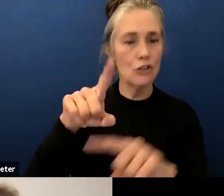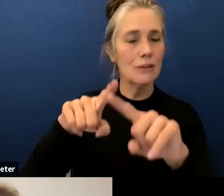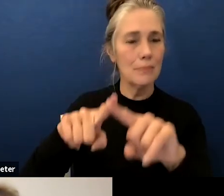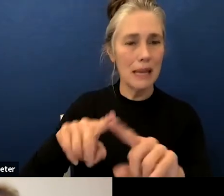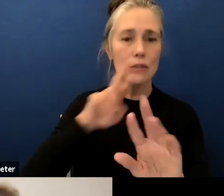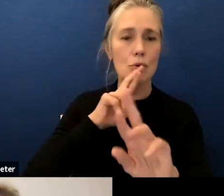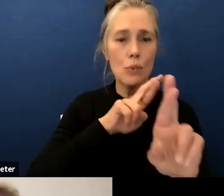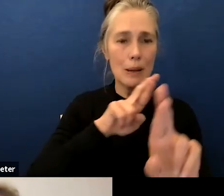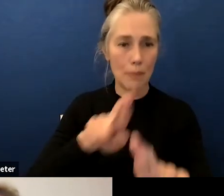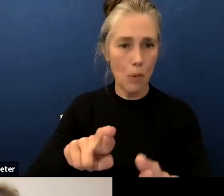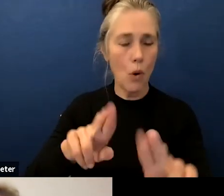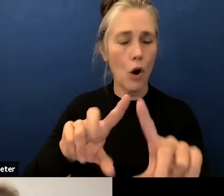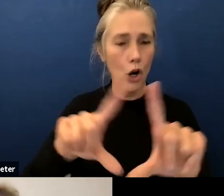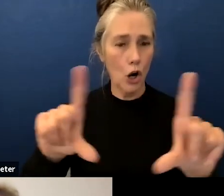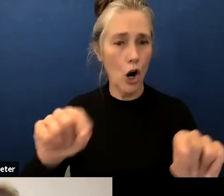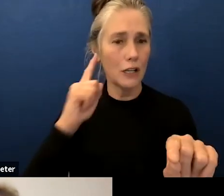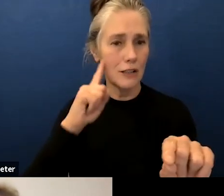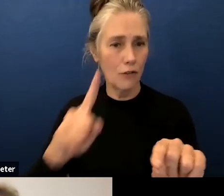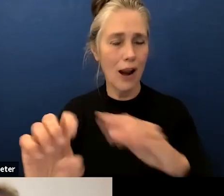wagenek